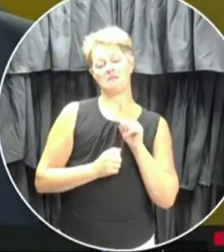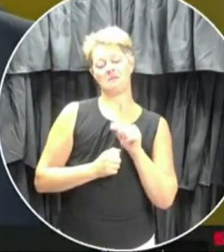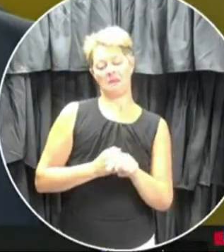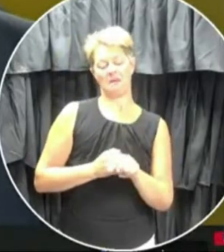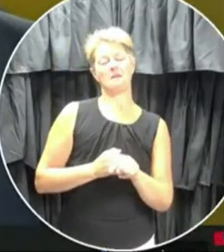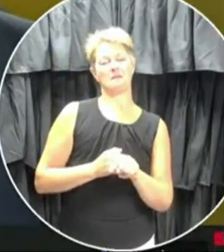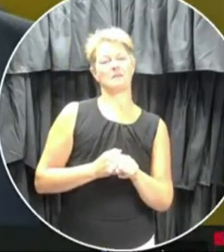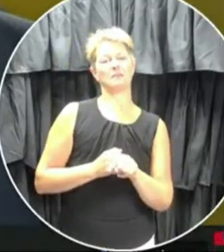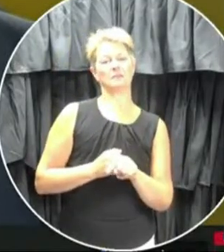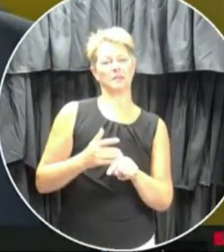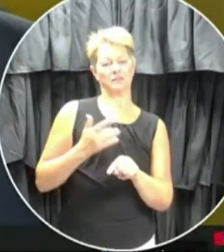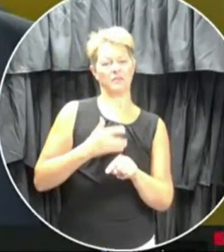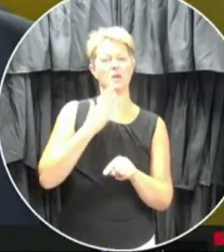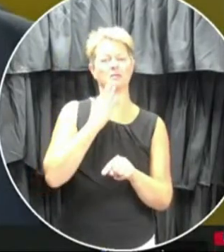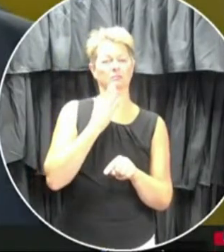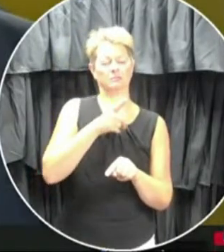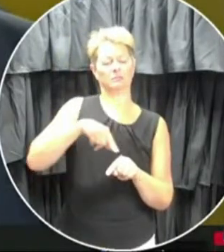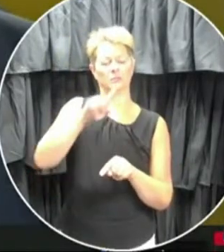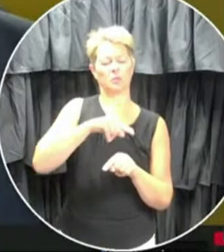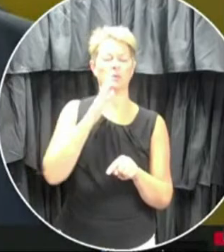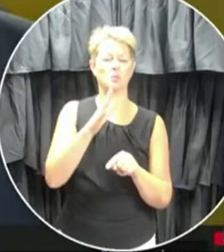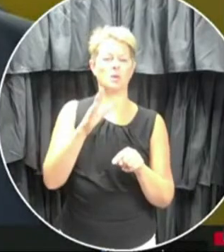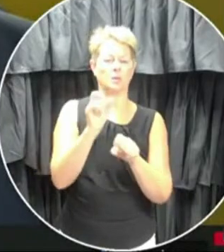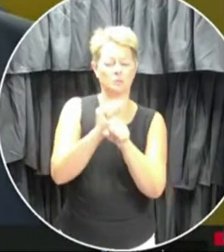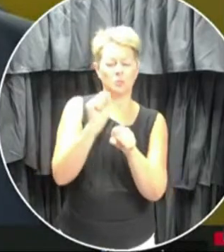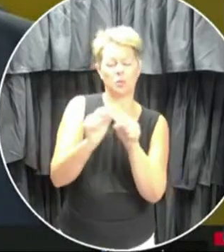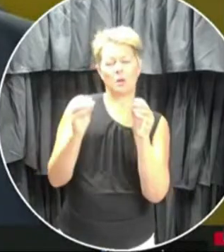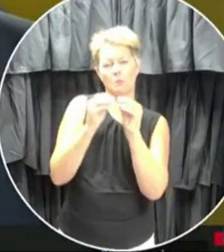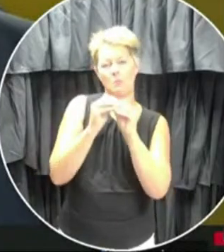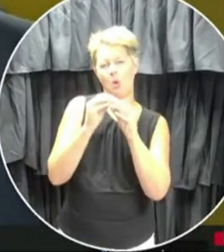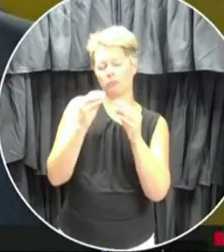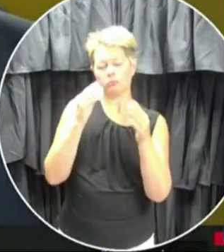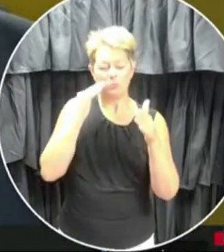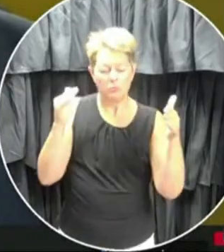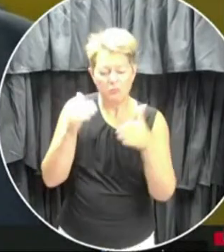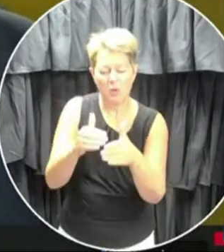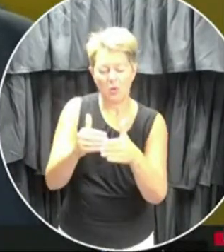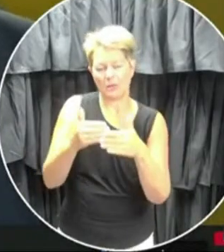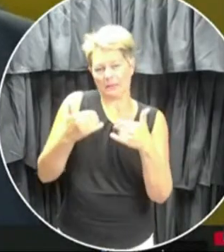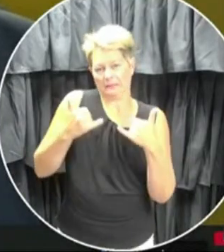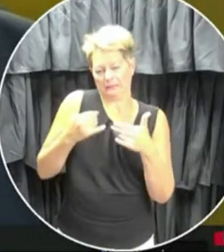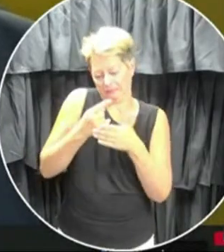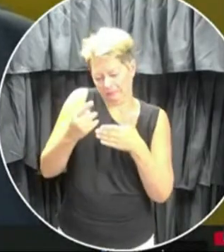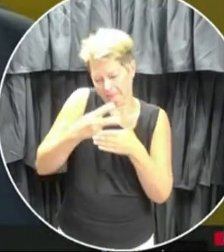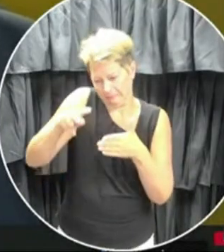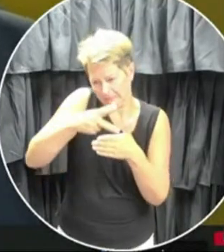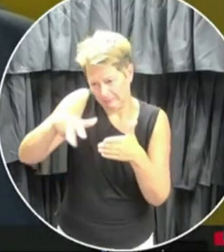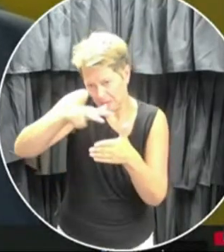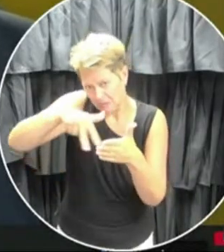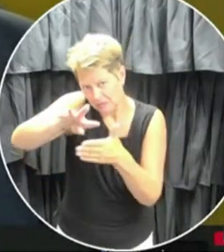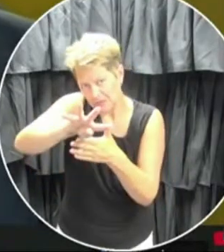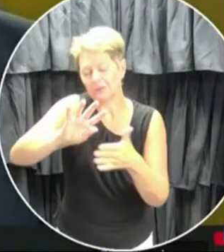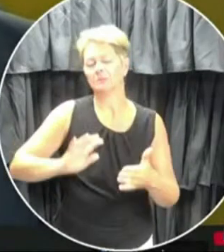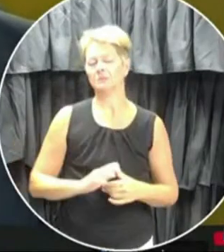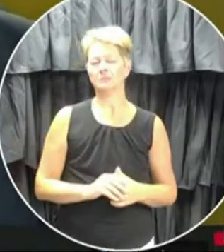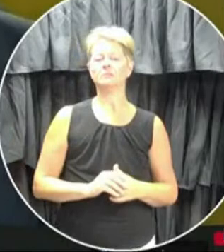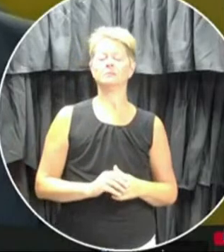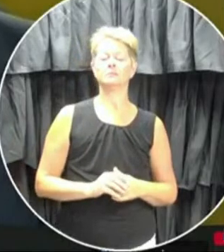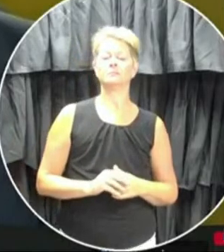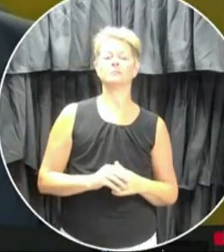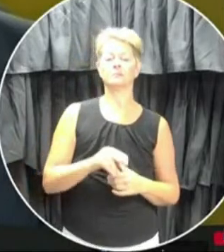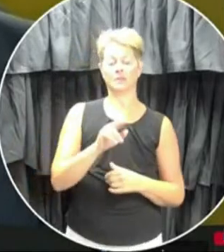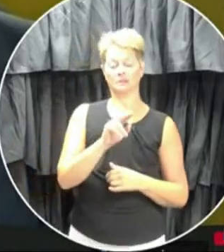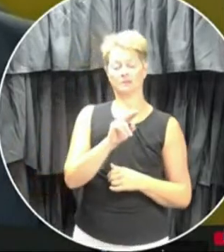flow in the coming weeks. And we're in discussions with the Department of Education and the Newfoundland Labrador Teachers Association